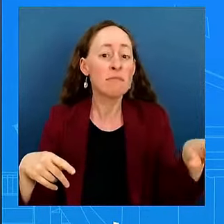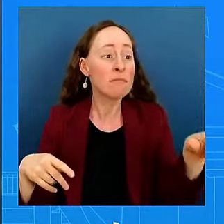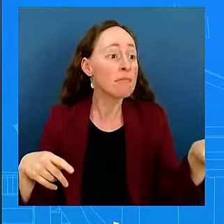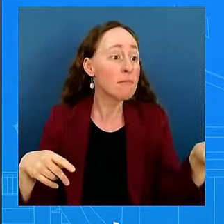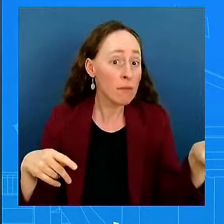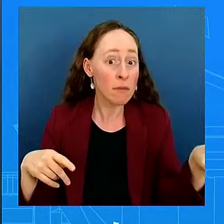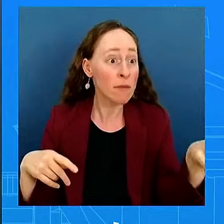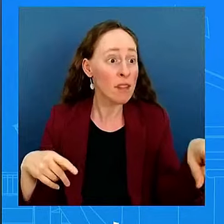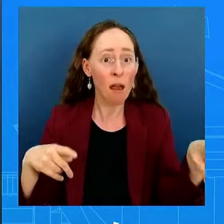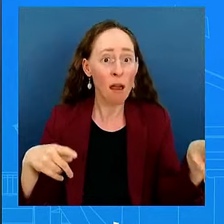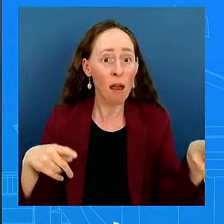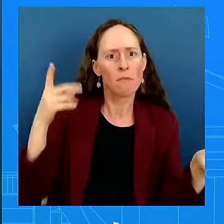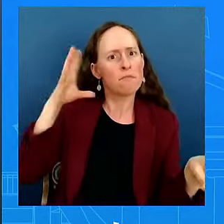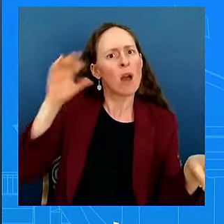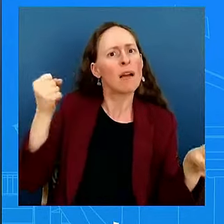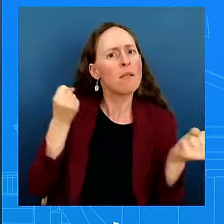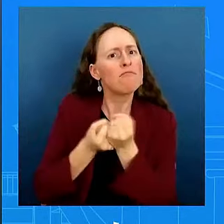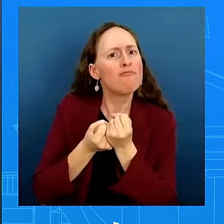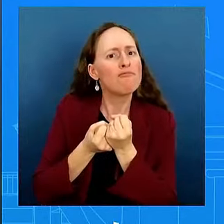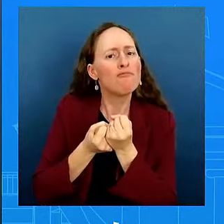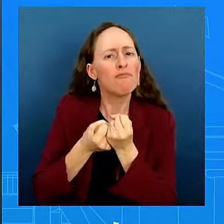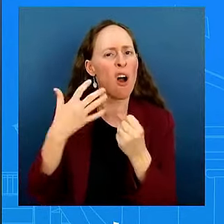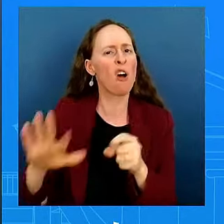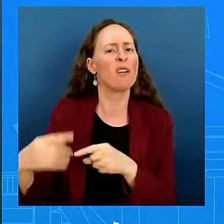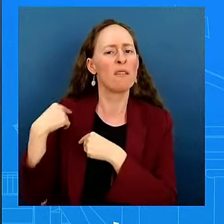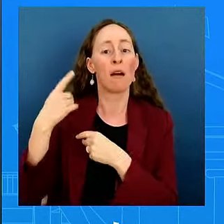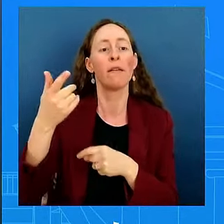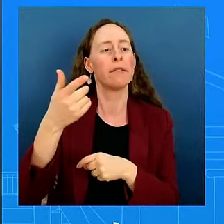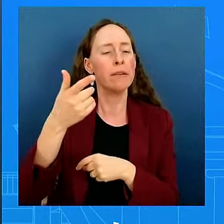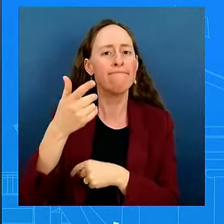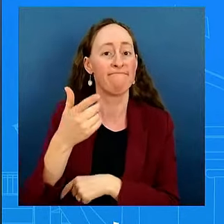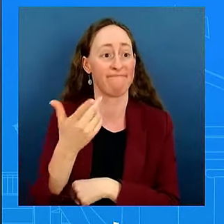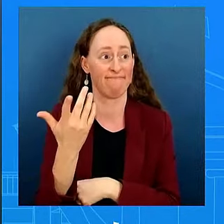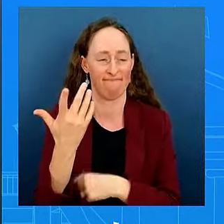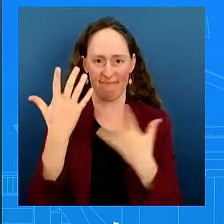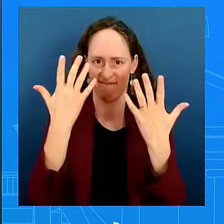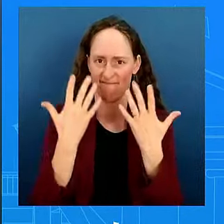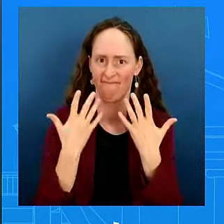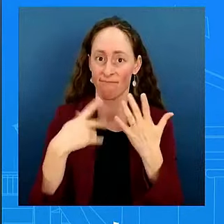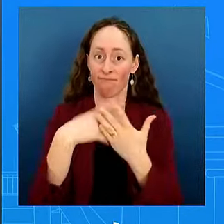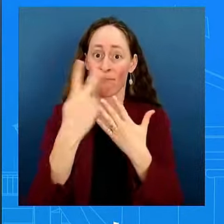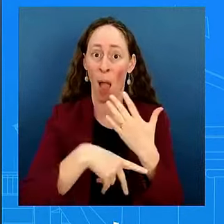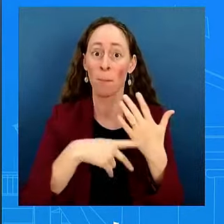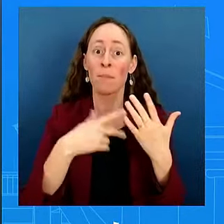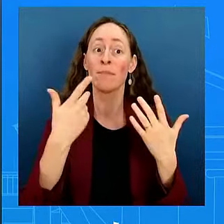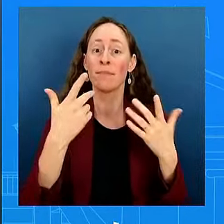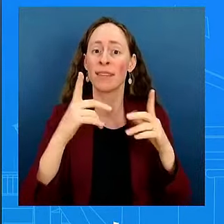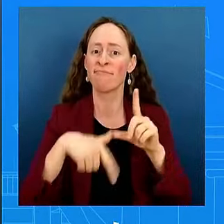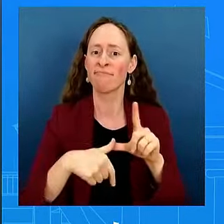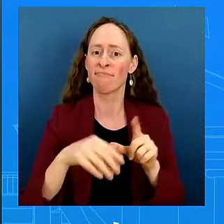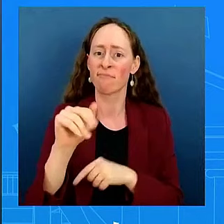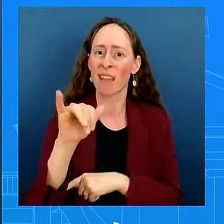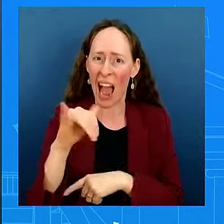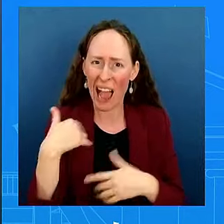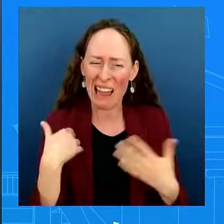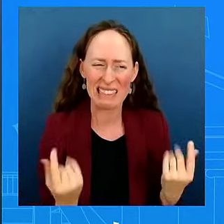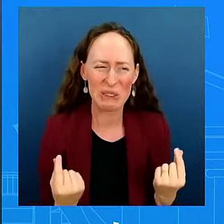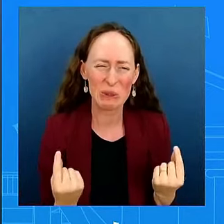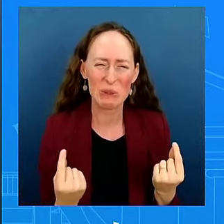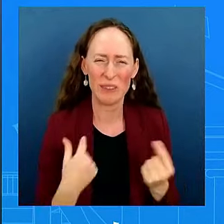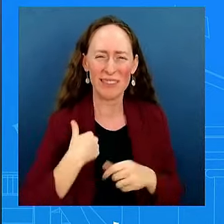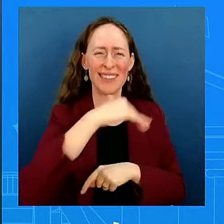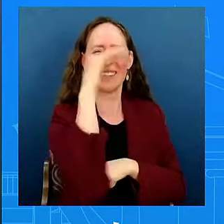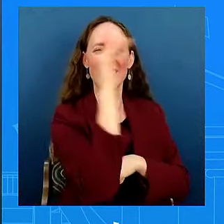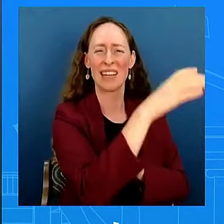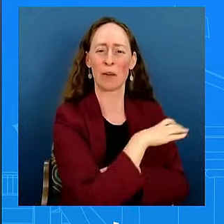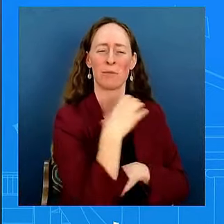year. And we spent a lot of time. We sent over a supplemental budget request. And by the way, almost 50% of people eligible for